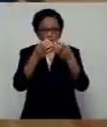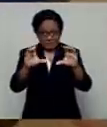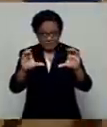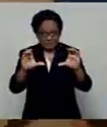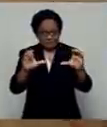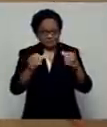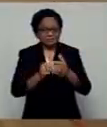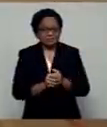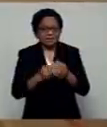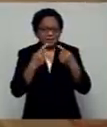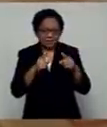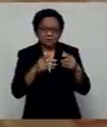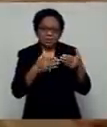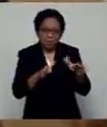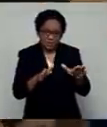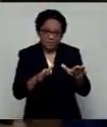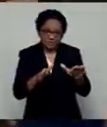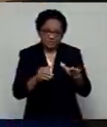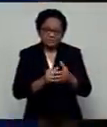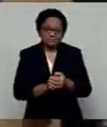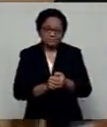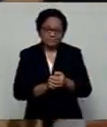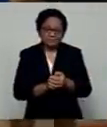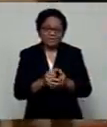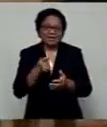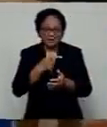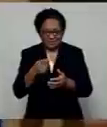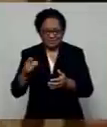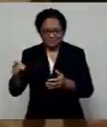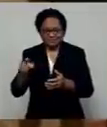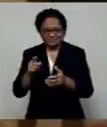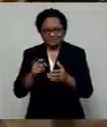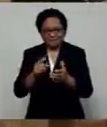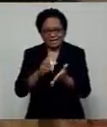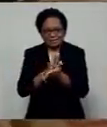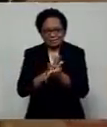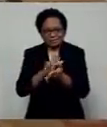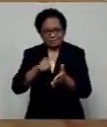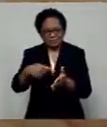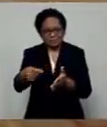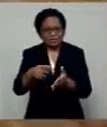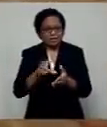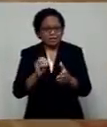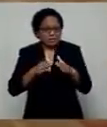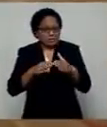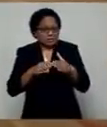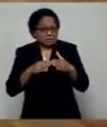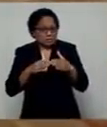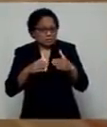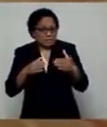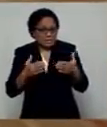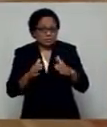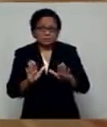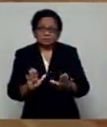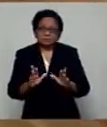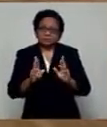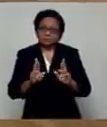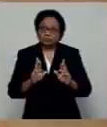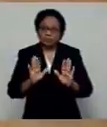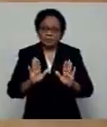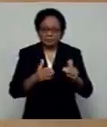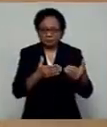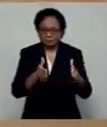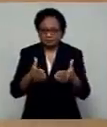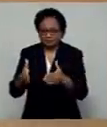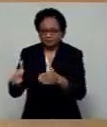this time around when things sort of ease off in terms of the restrictions and when sports are sort of allowed